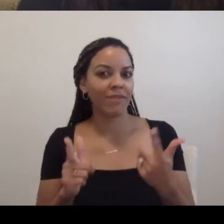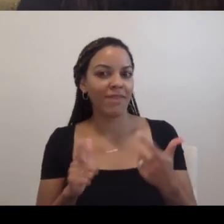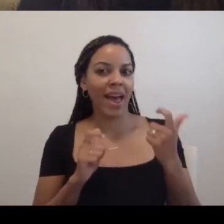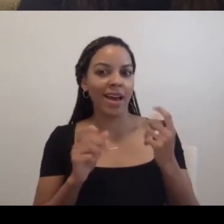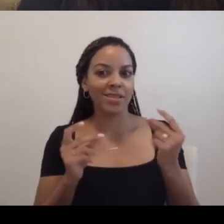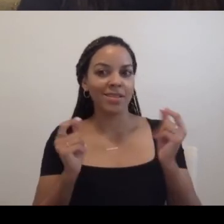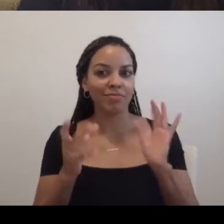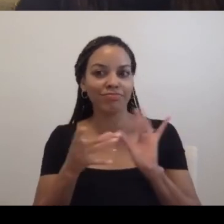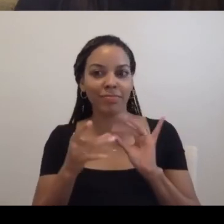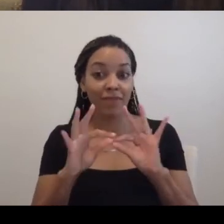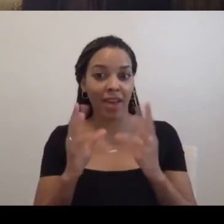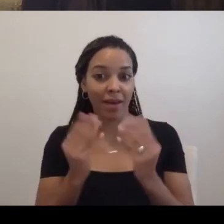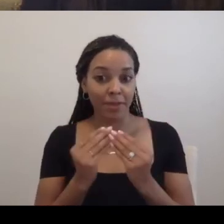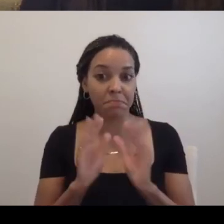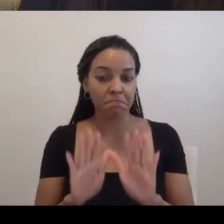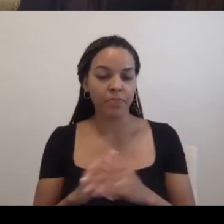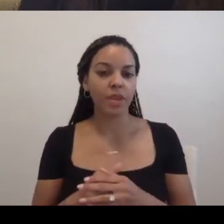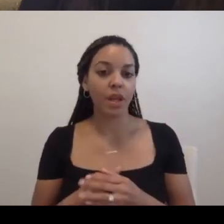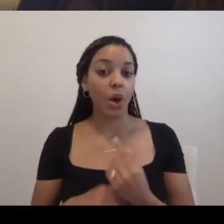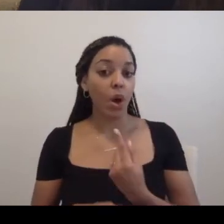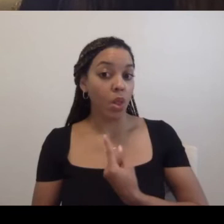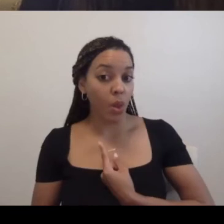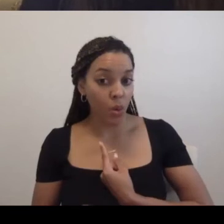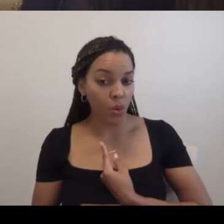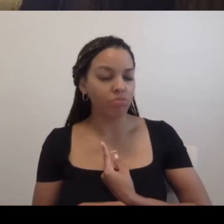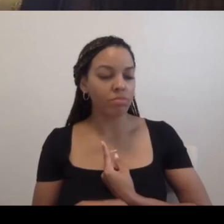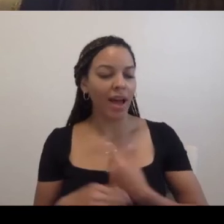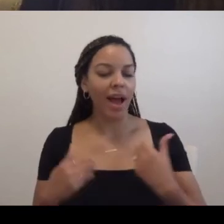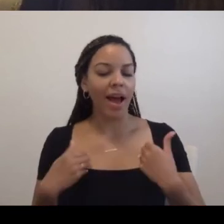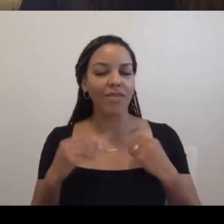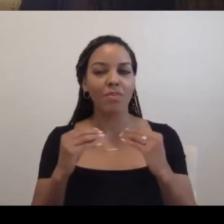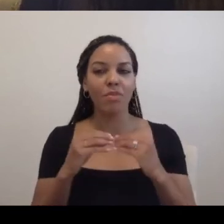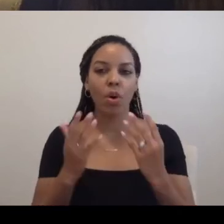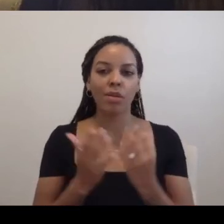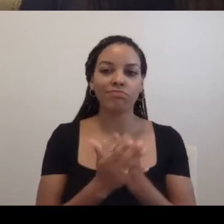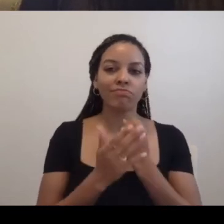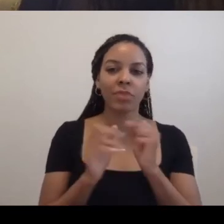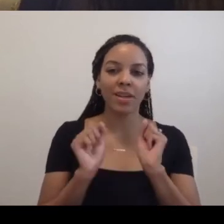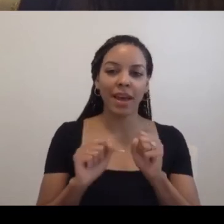When I'm alone, I have more chance to explore